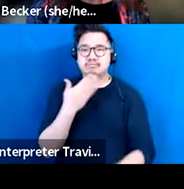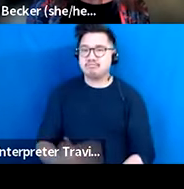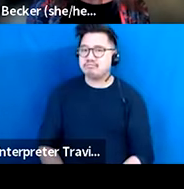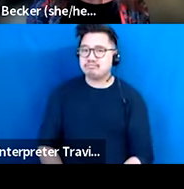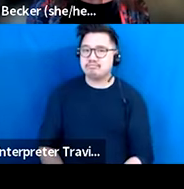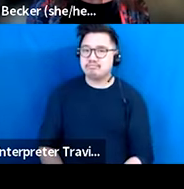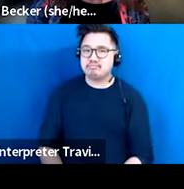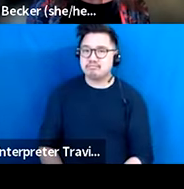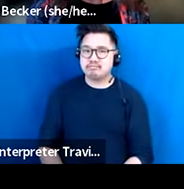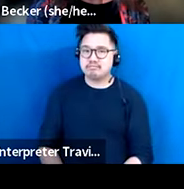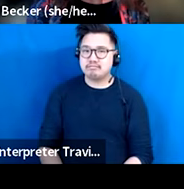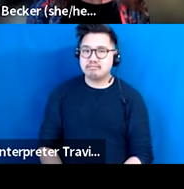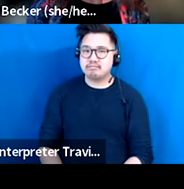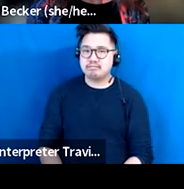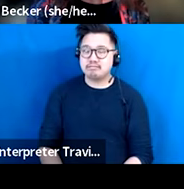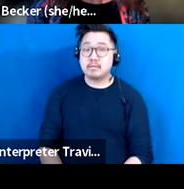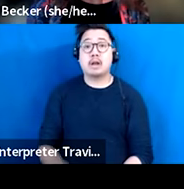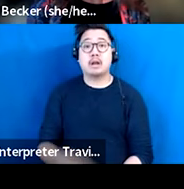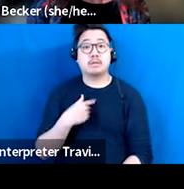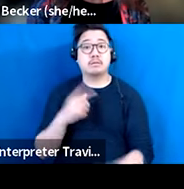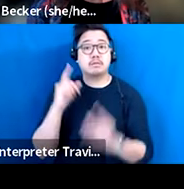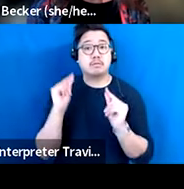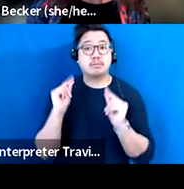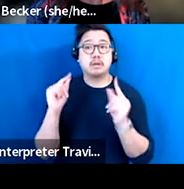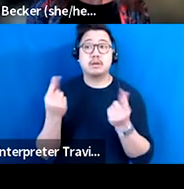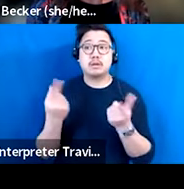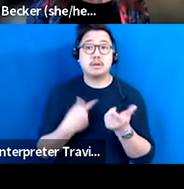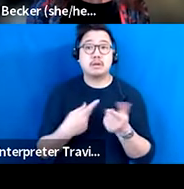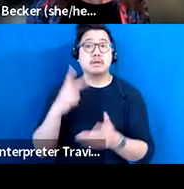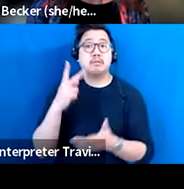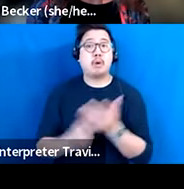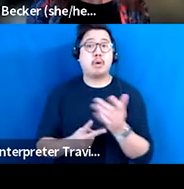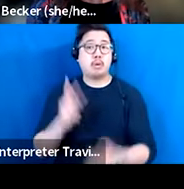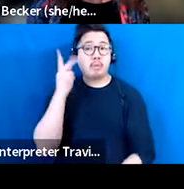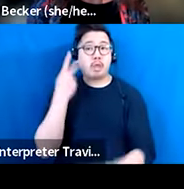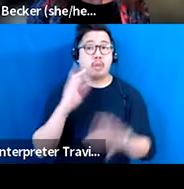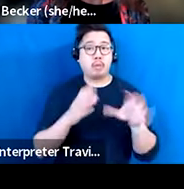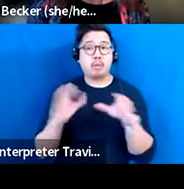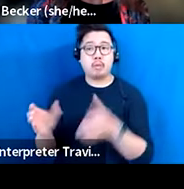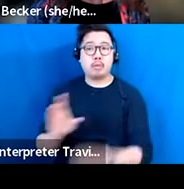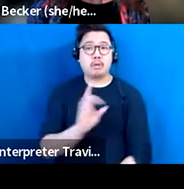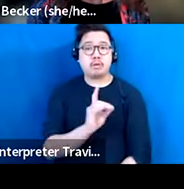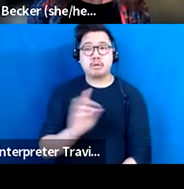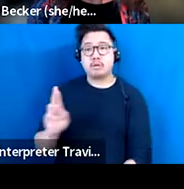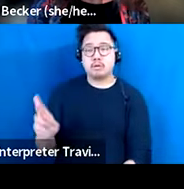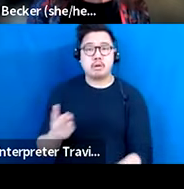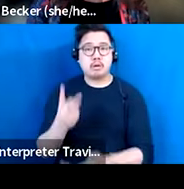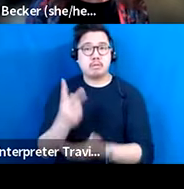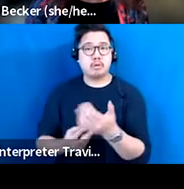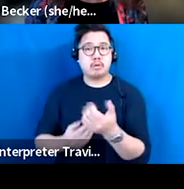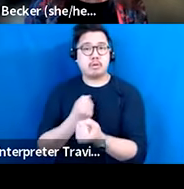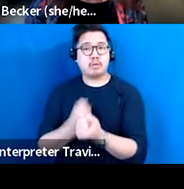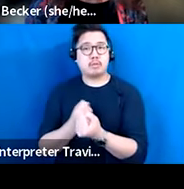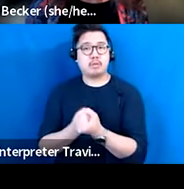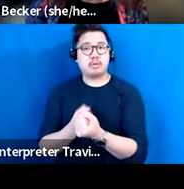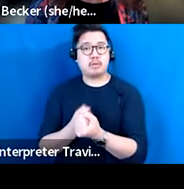bipartisan support there was for the federal relief program around the arts, particularly led by Senator Cornyn in